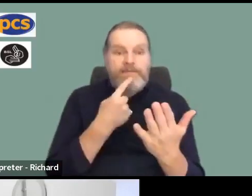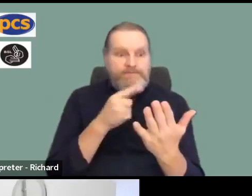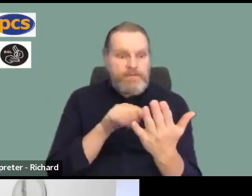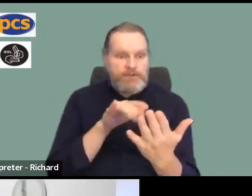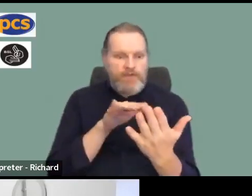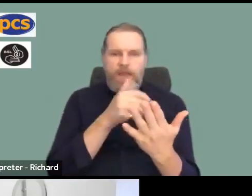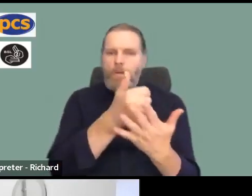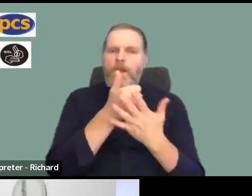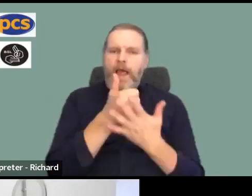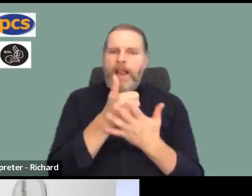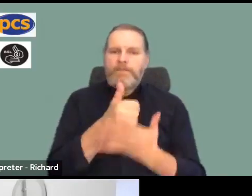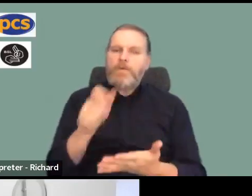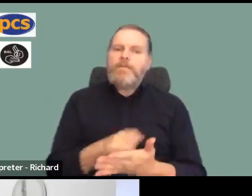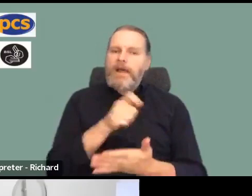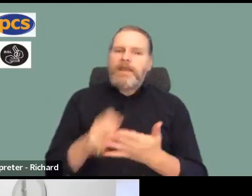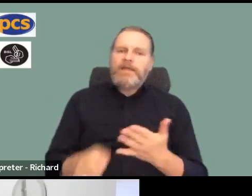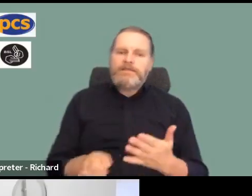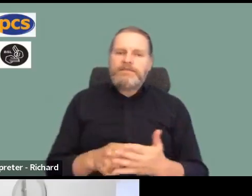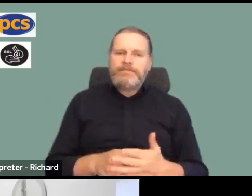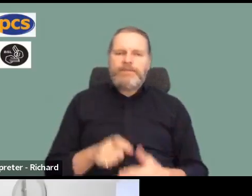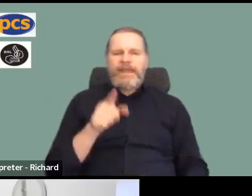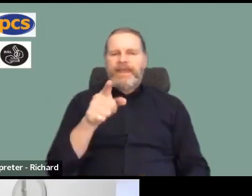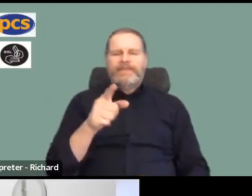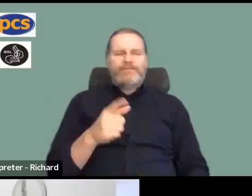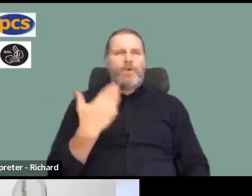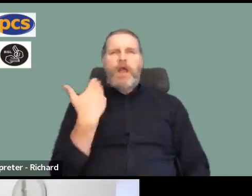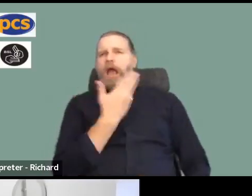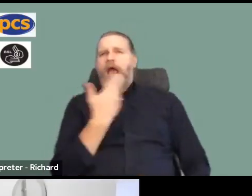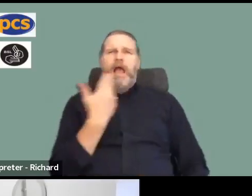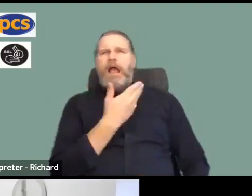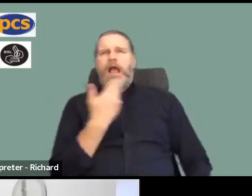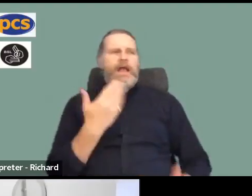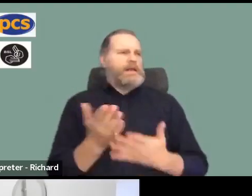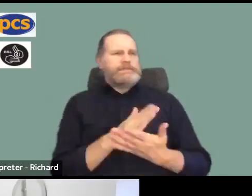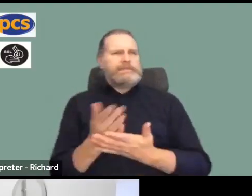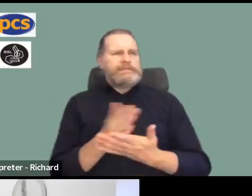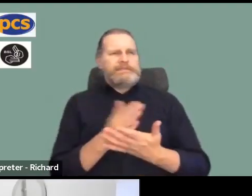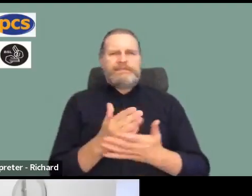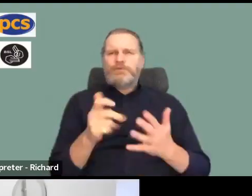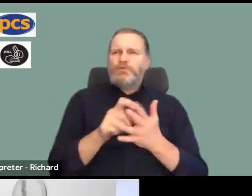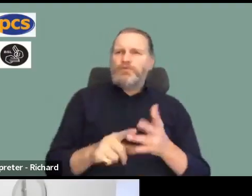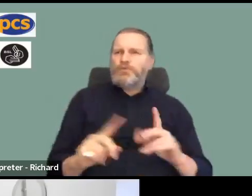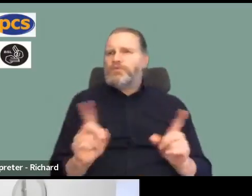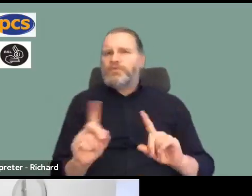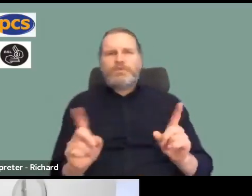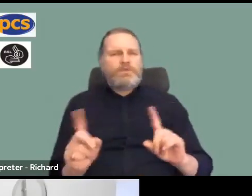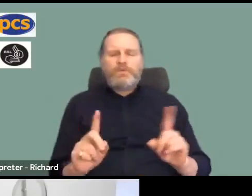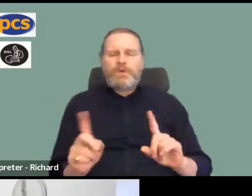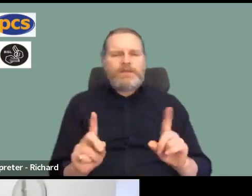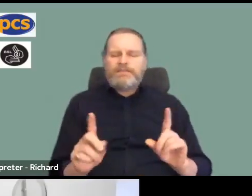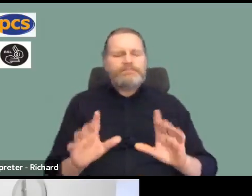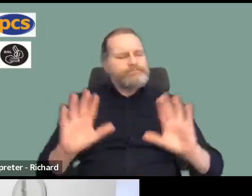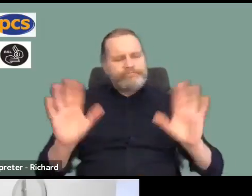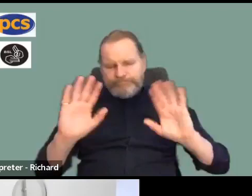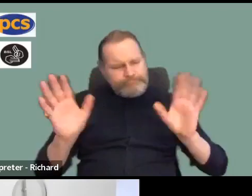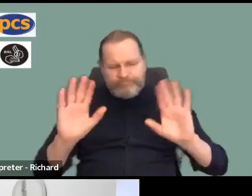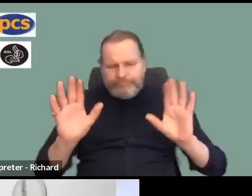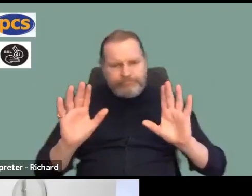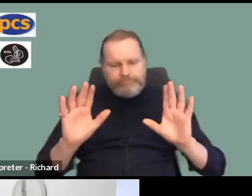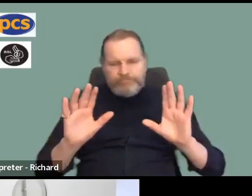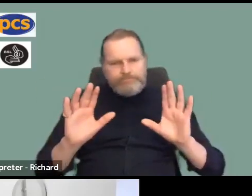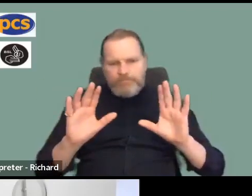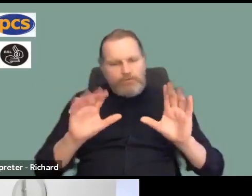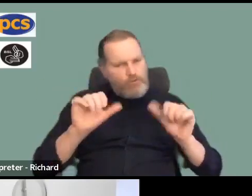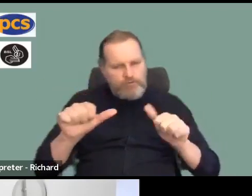Because if we don't know what's going on, and one of the things at the moment we're asking reps, for example, to talk to members about the ballot